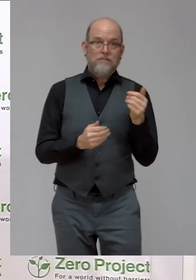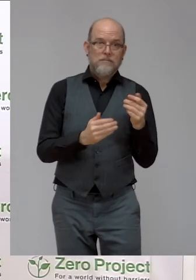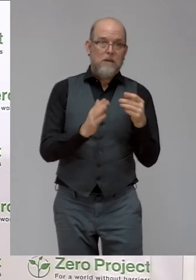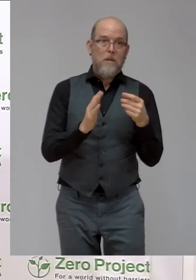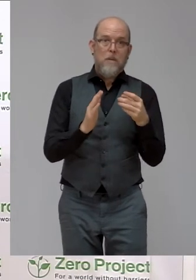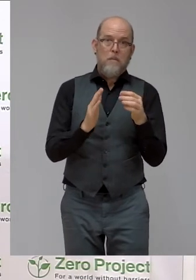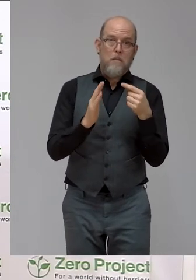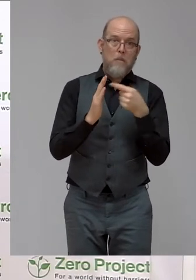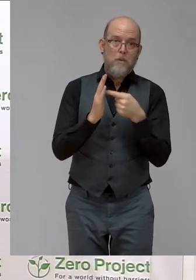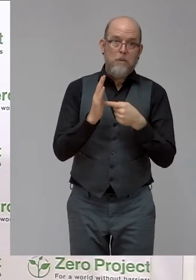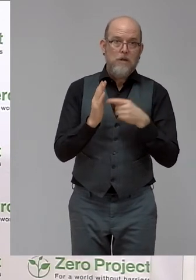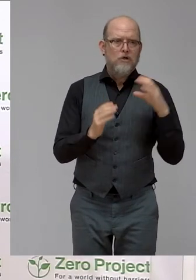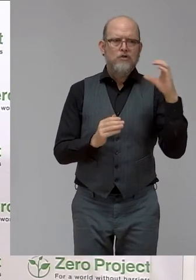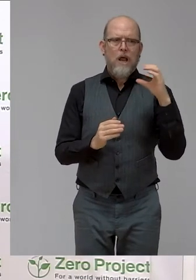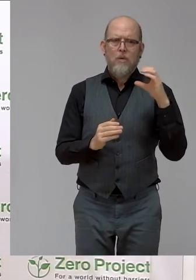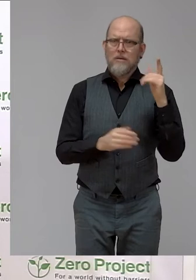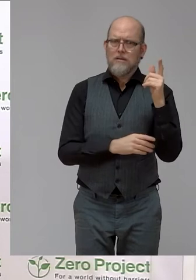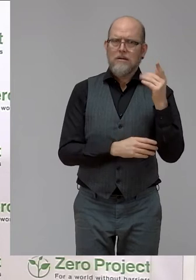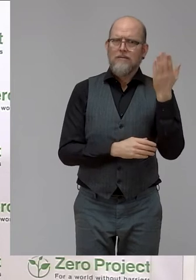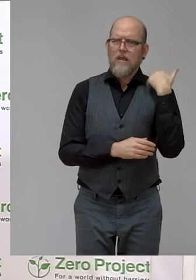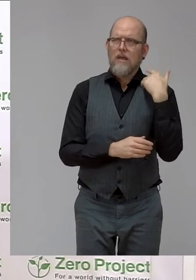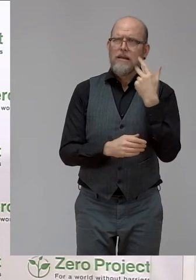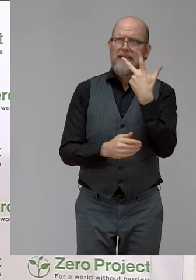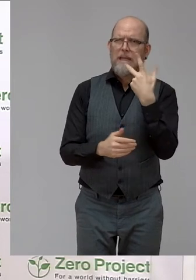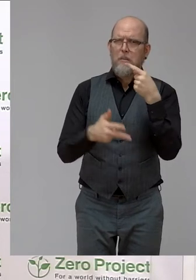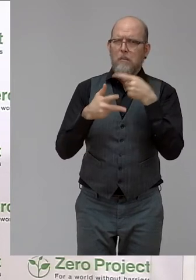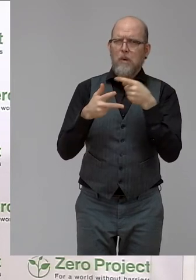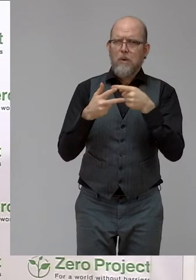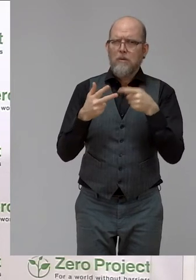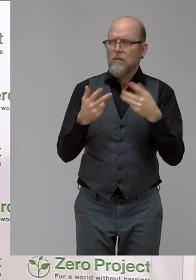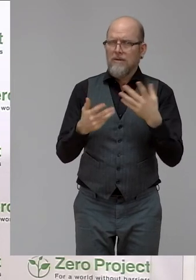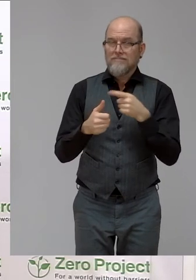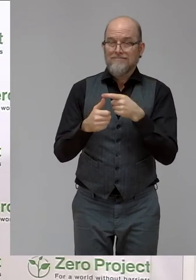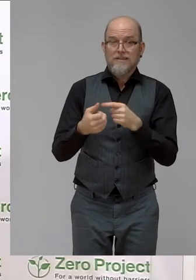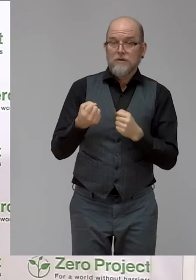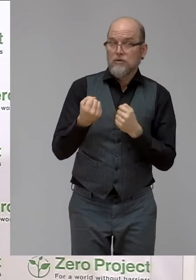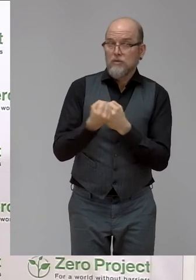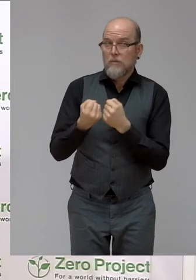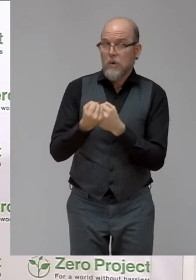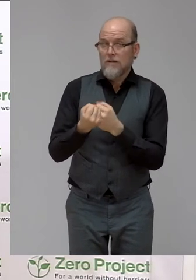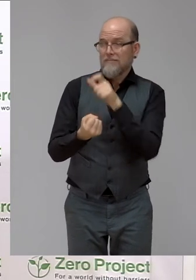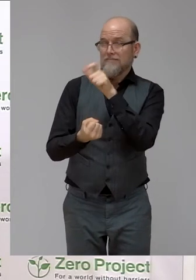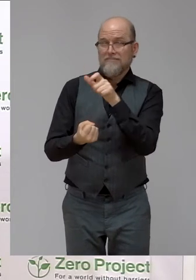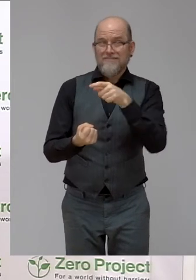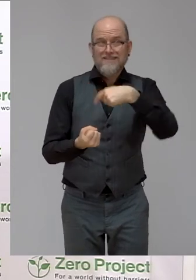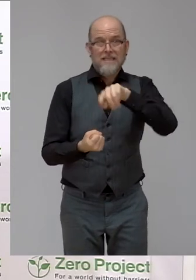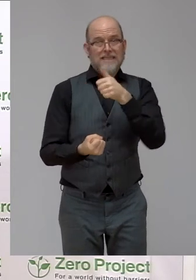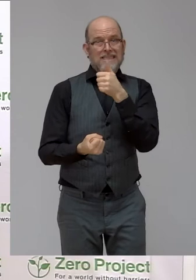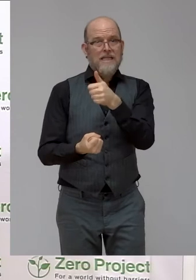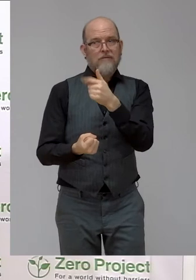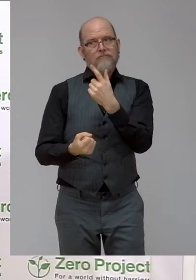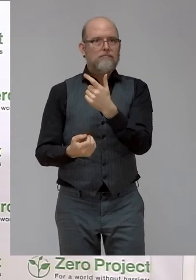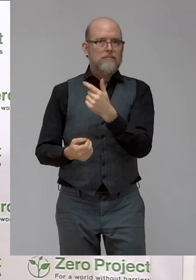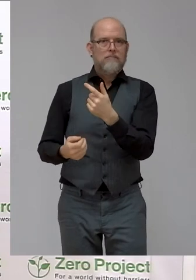her speech was also supporting entrepreneurship. I think entrepreneurship, we all know this is something extremely